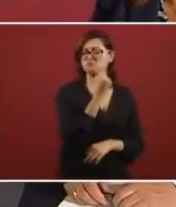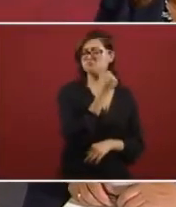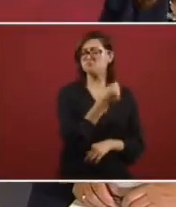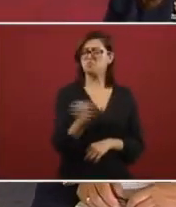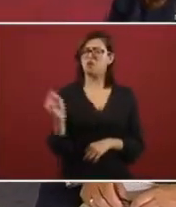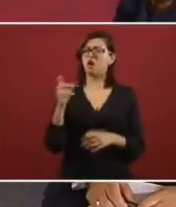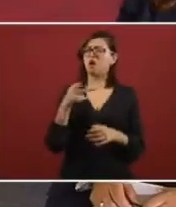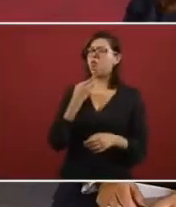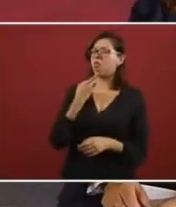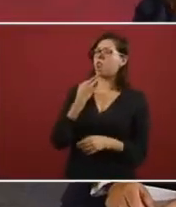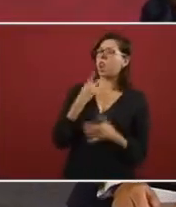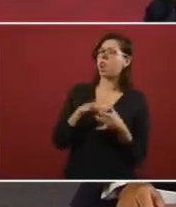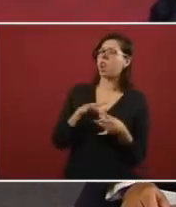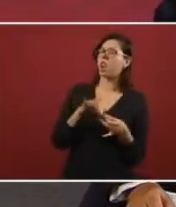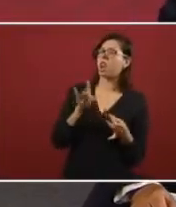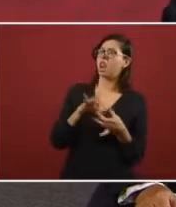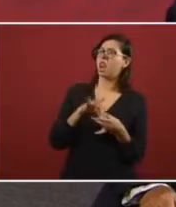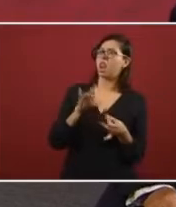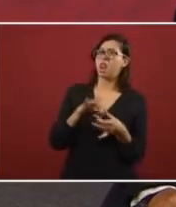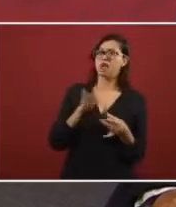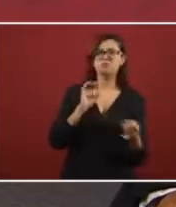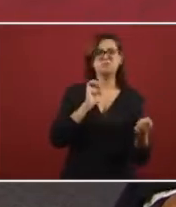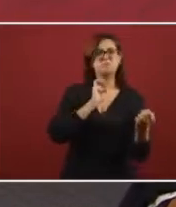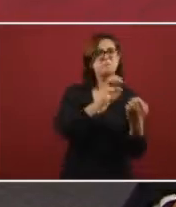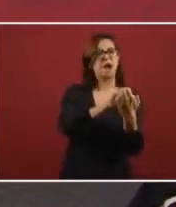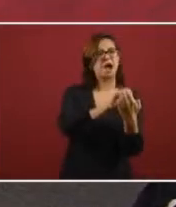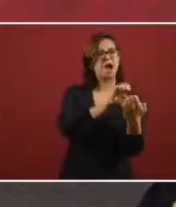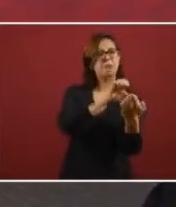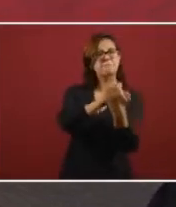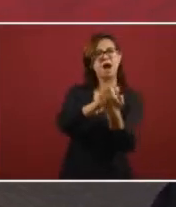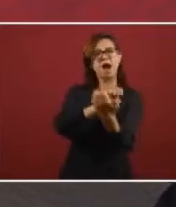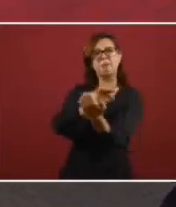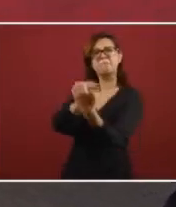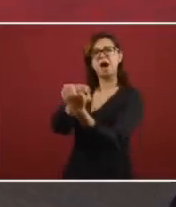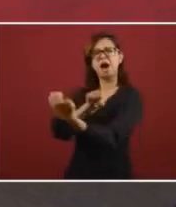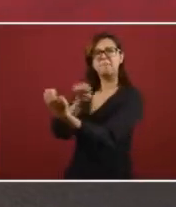experts their voice boxes they lied